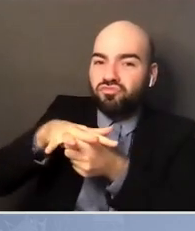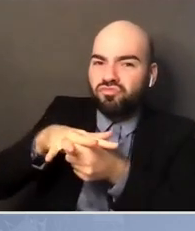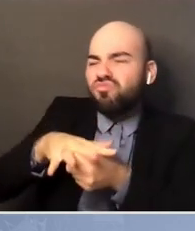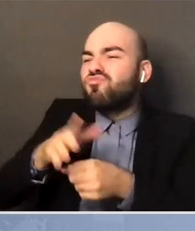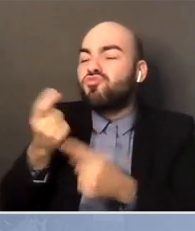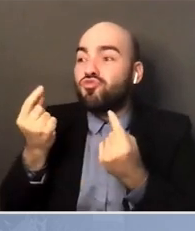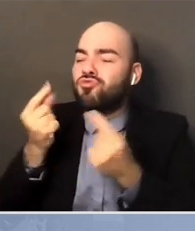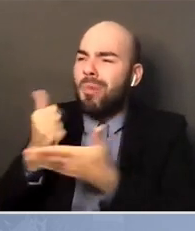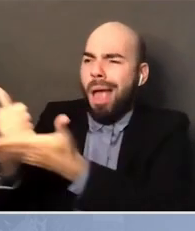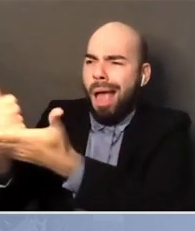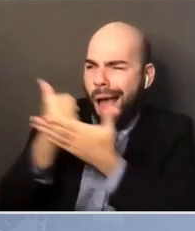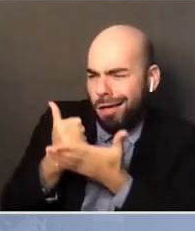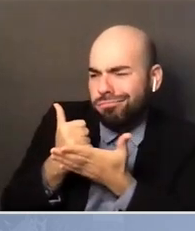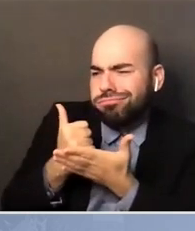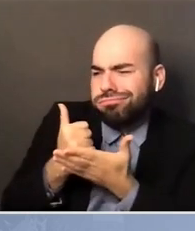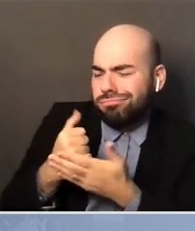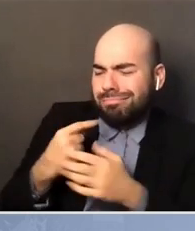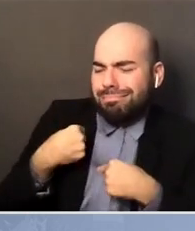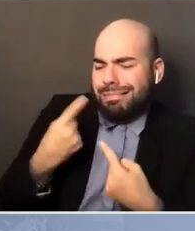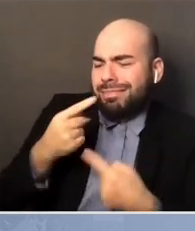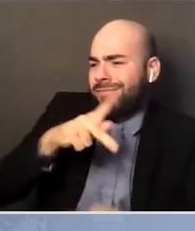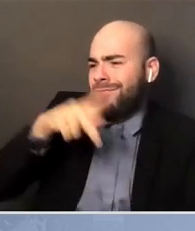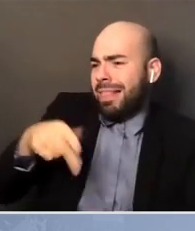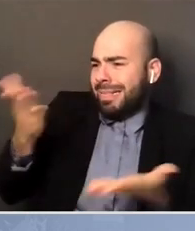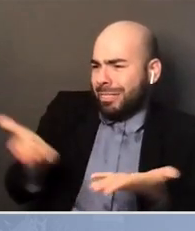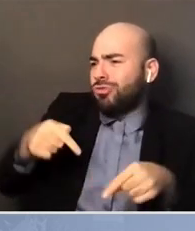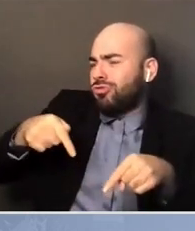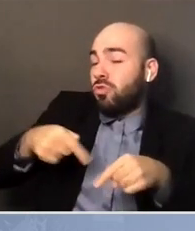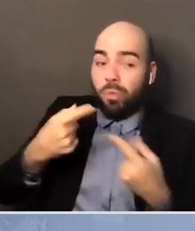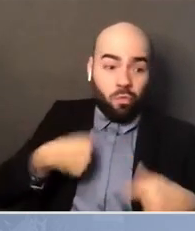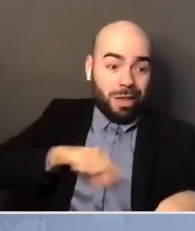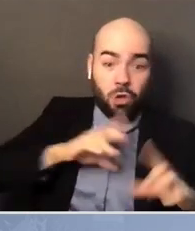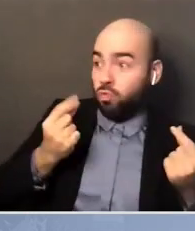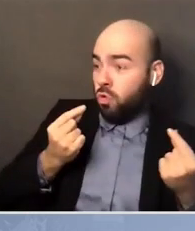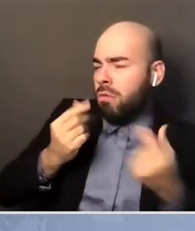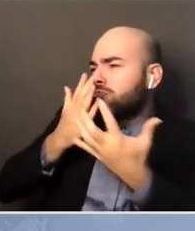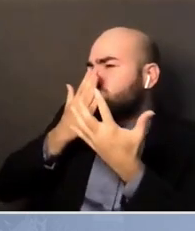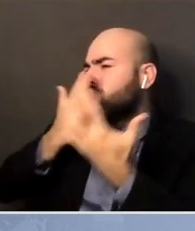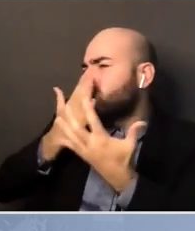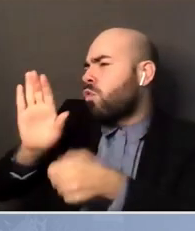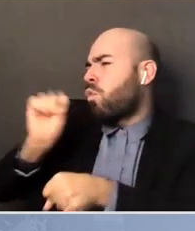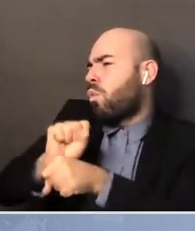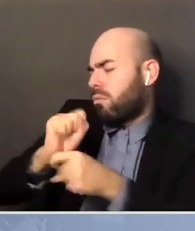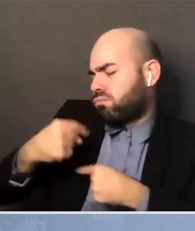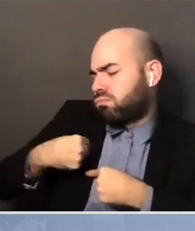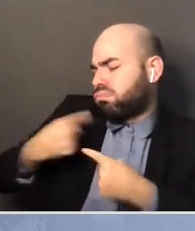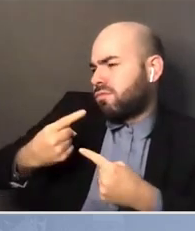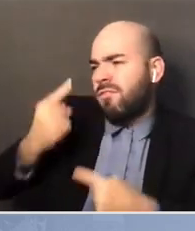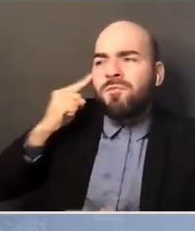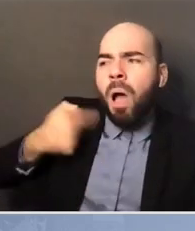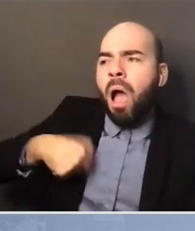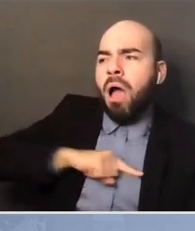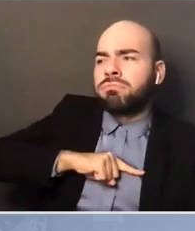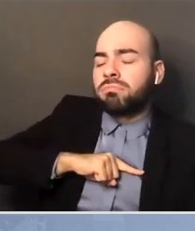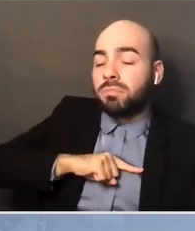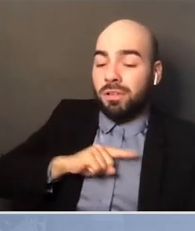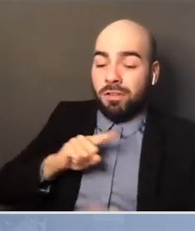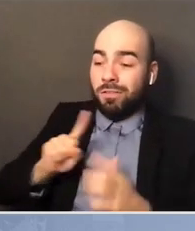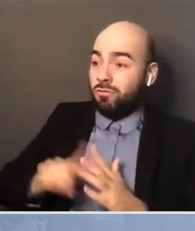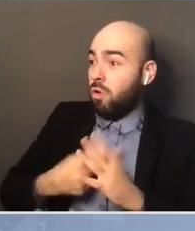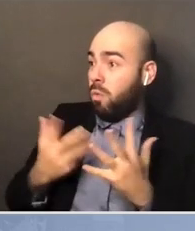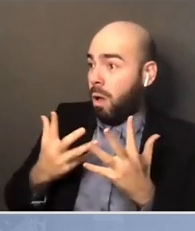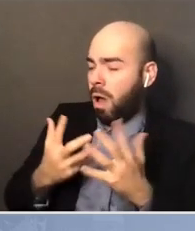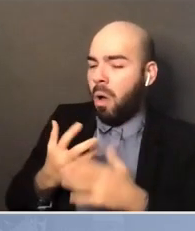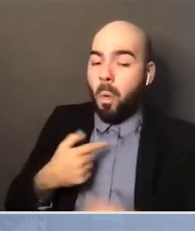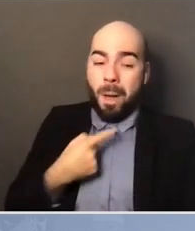Philadelphia. So we want to thank you for all that you've done. But what I'd like to do is start off with a person that has a question to you